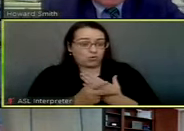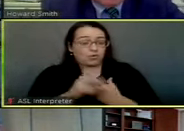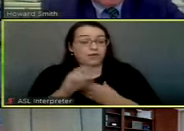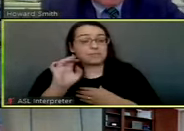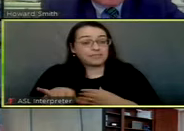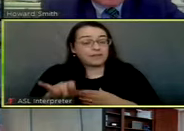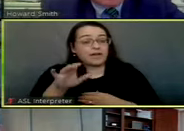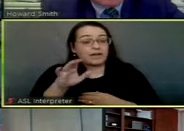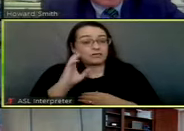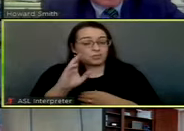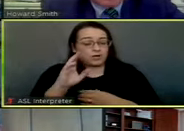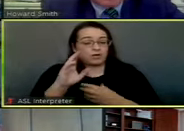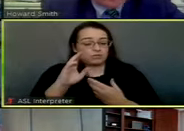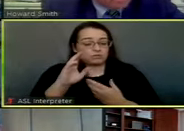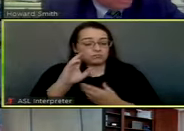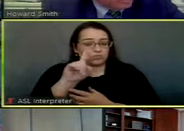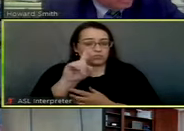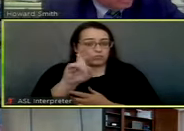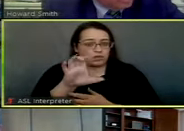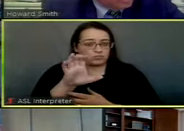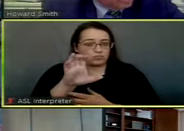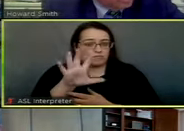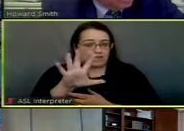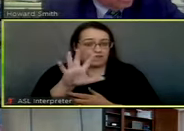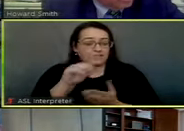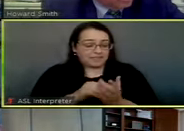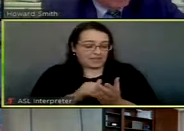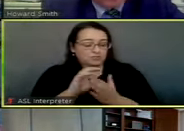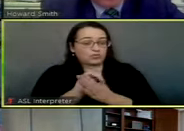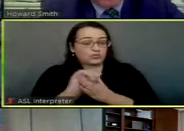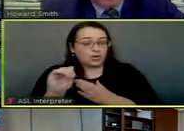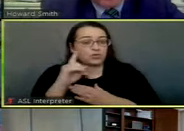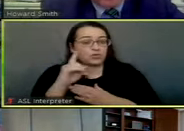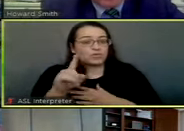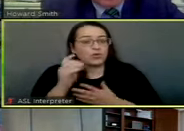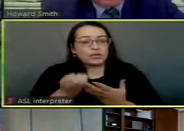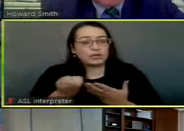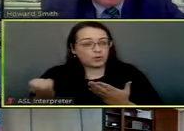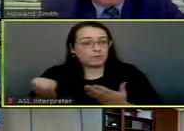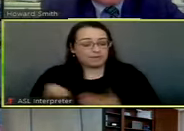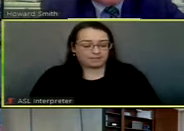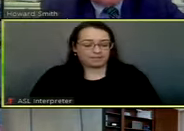that's going to be in the amount of $105,000 for equipment.